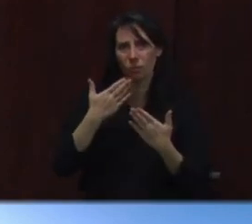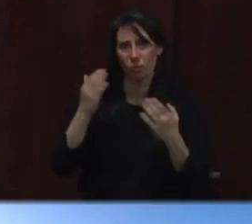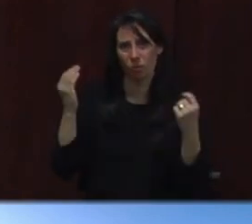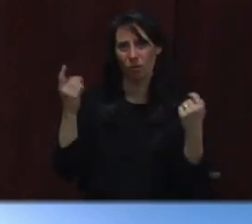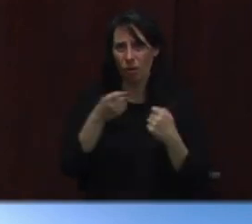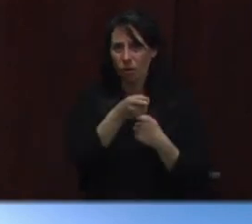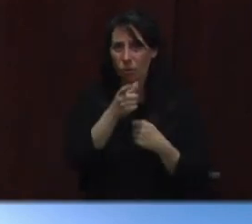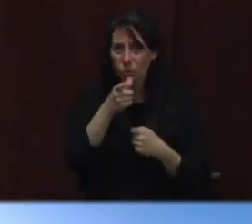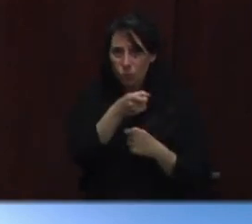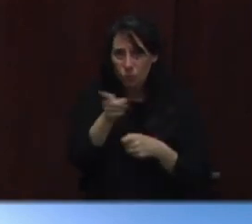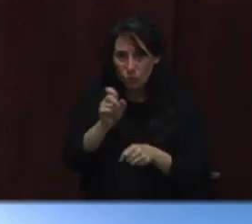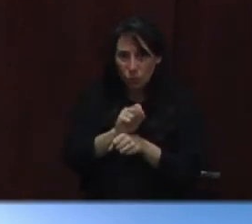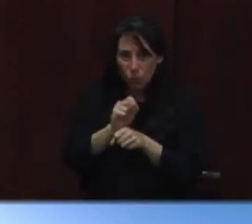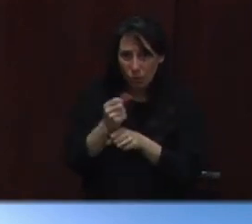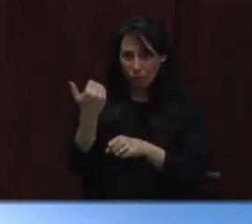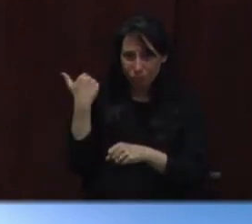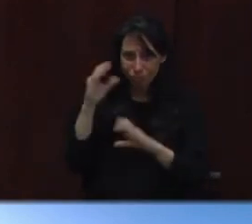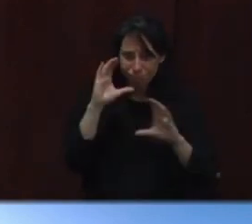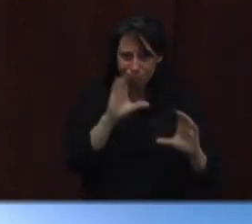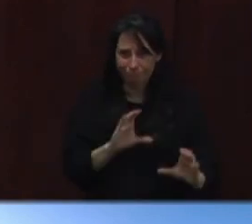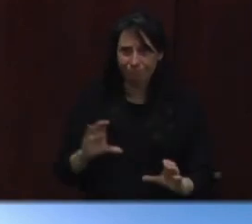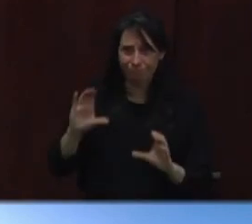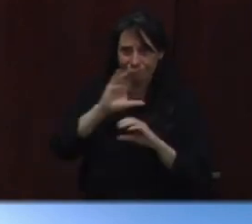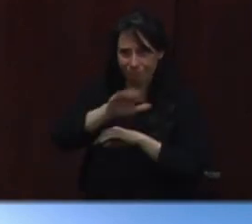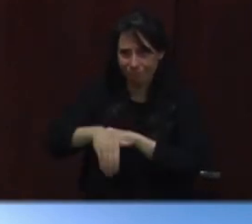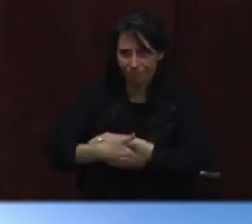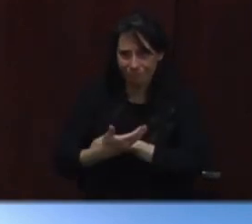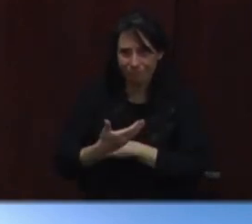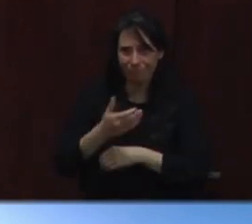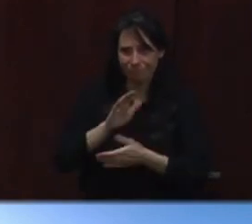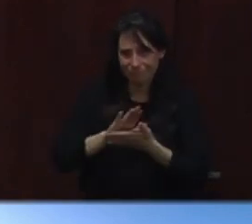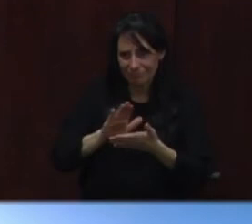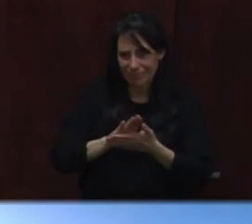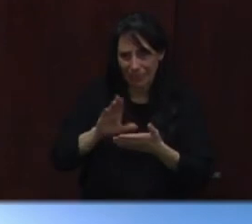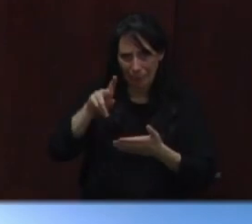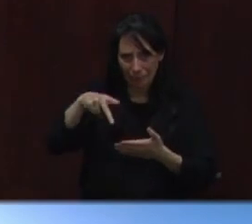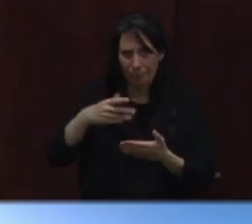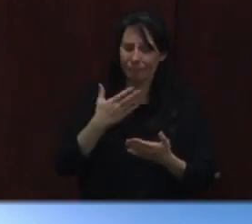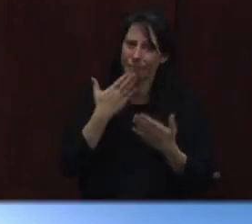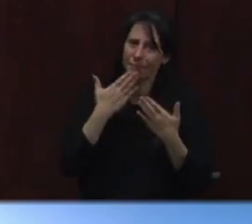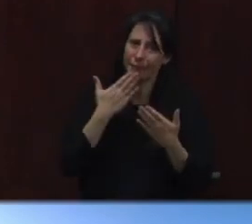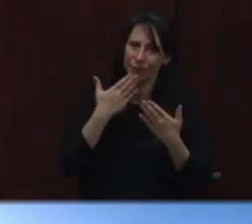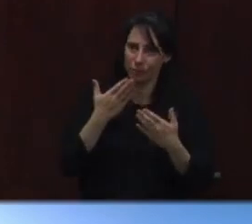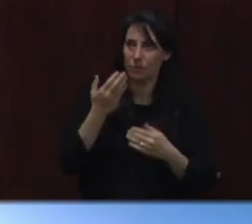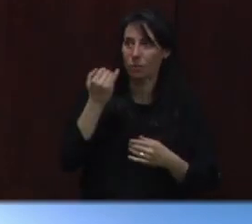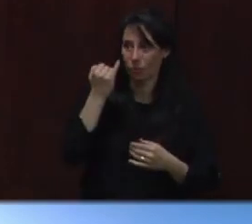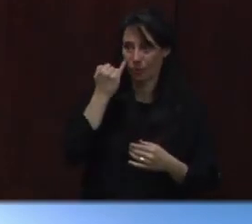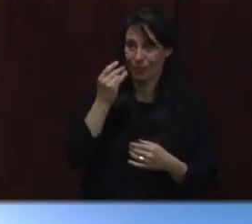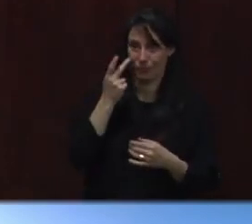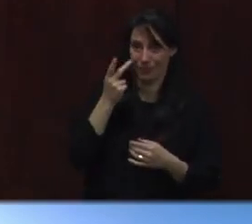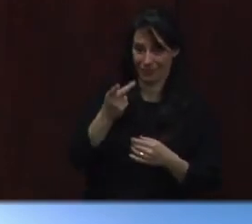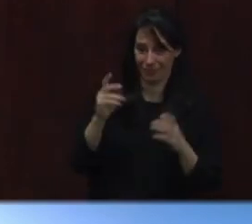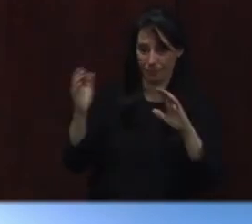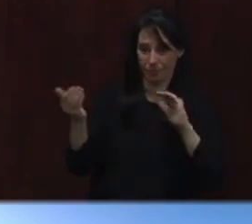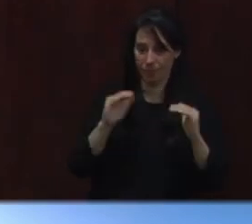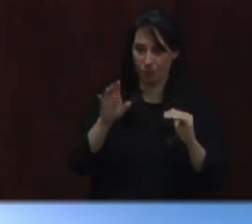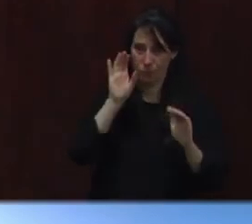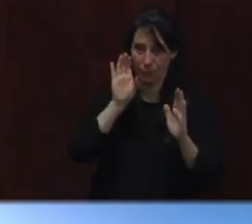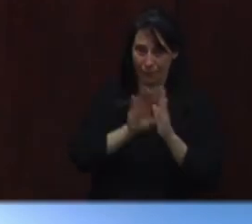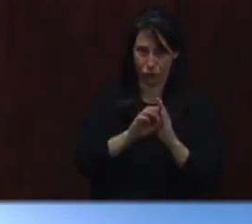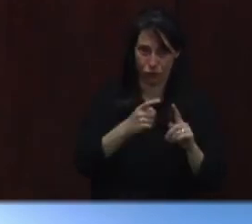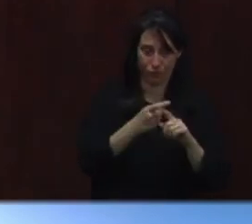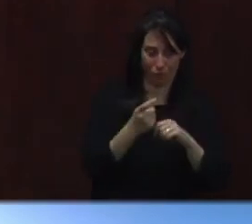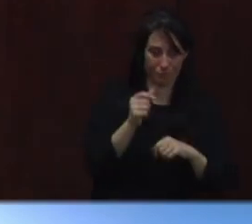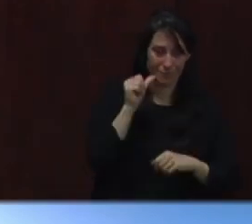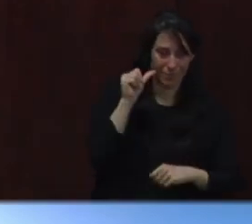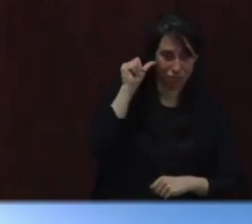did last night. So I'll make the list while you're going to the new site. So if you see the 1 o'clock site and then the 9 o'clock this morning when we opened, it was